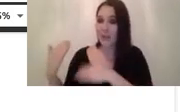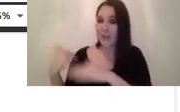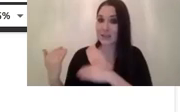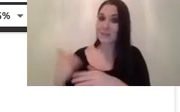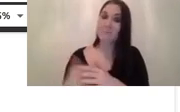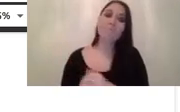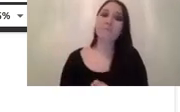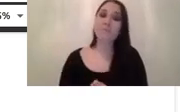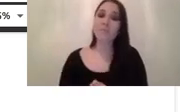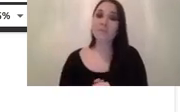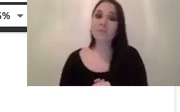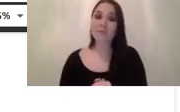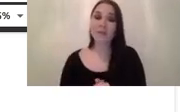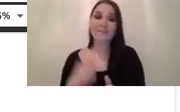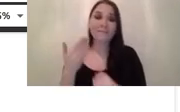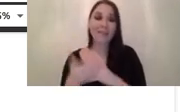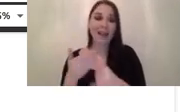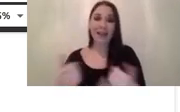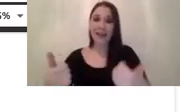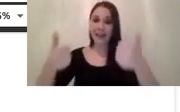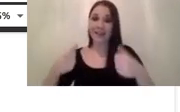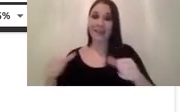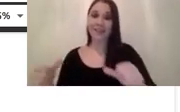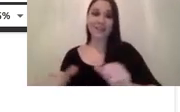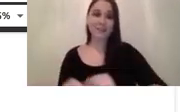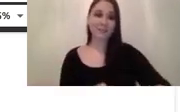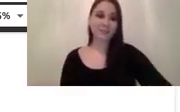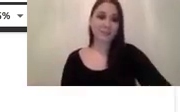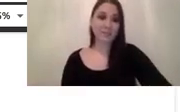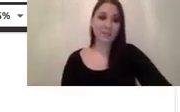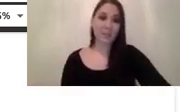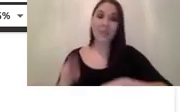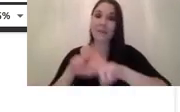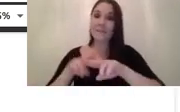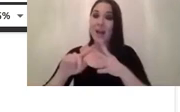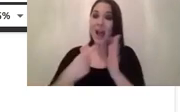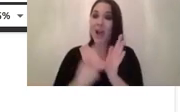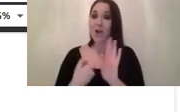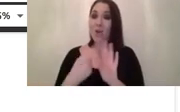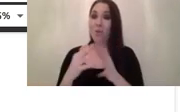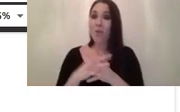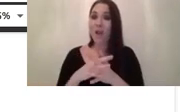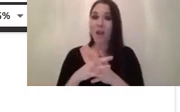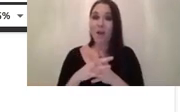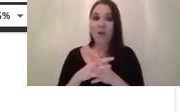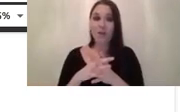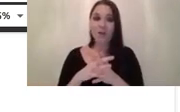uh well finally we have the fiber the fiber interface is pretty old um